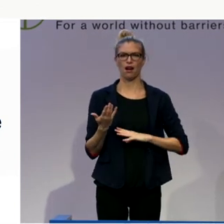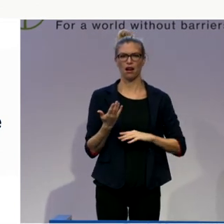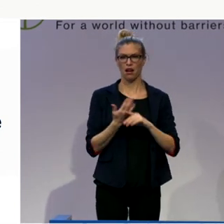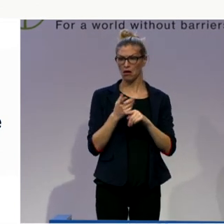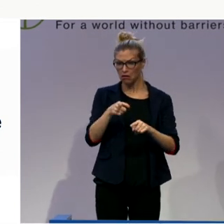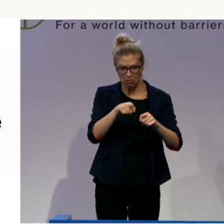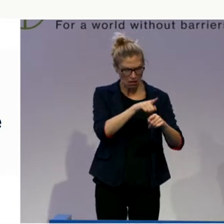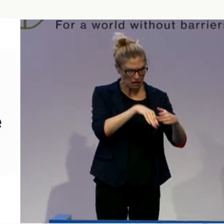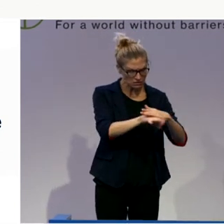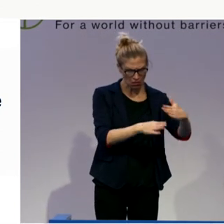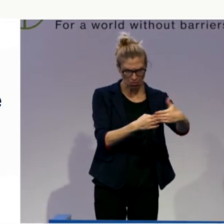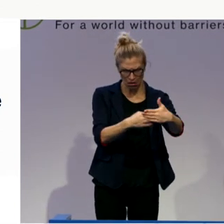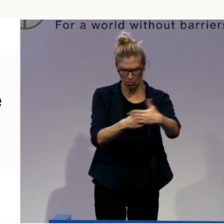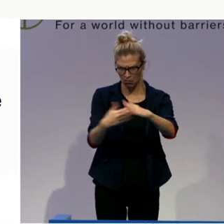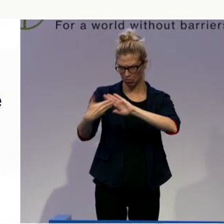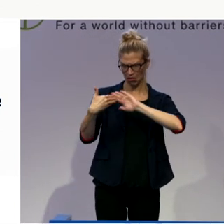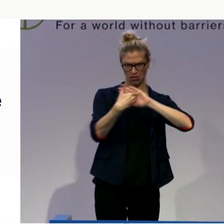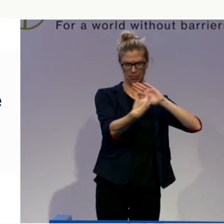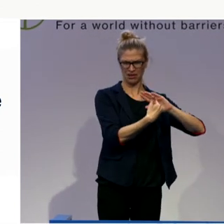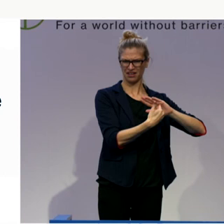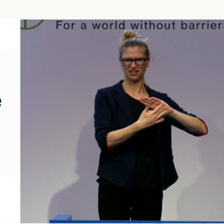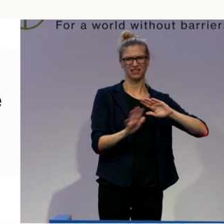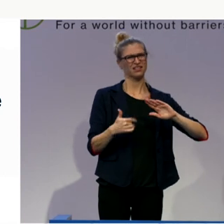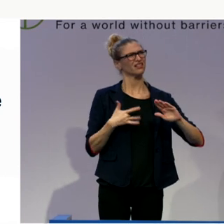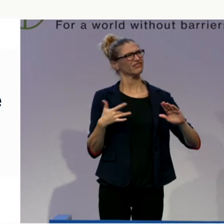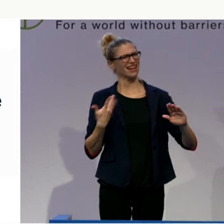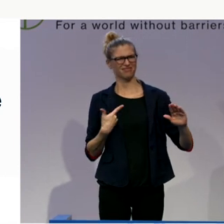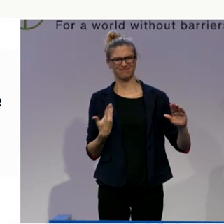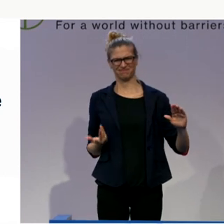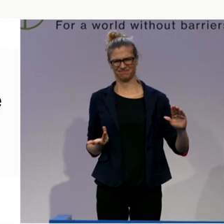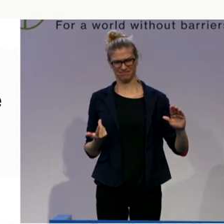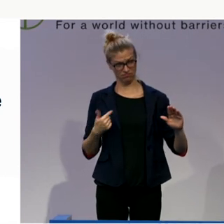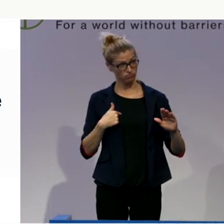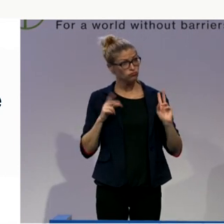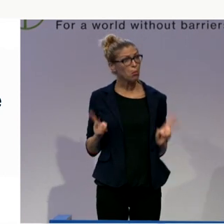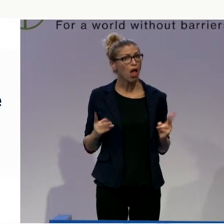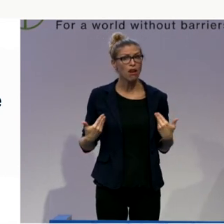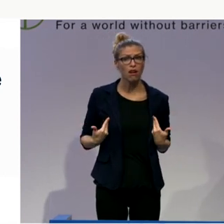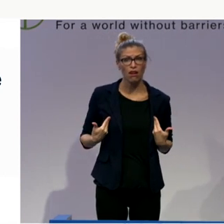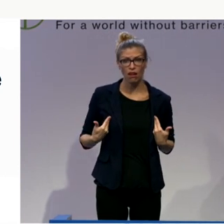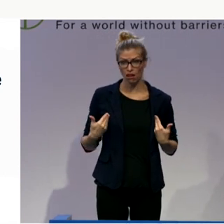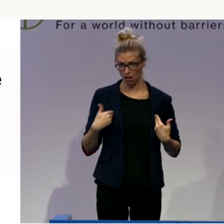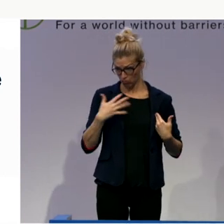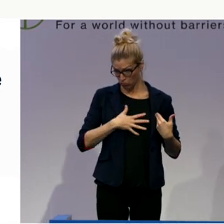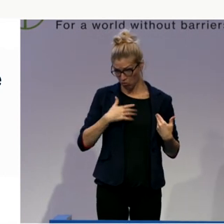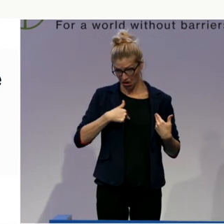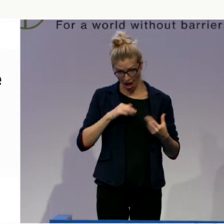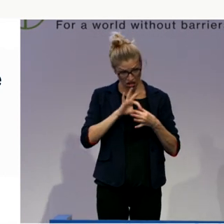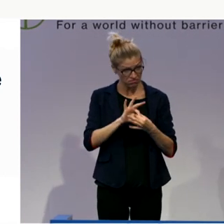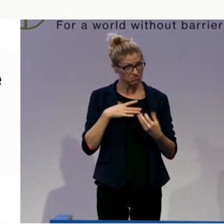only myself should have access to this. That is something that is disturbing us from a moral point of view very much, and that is the